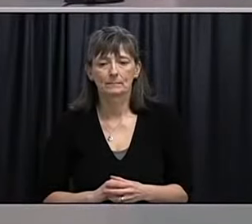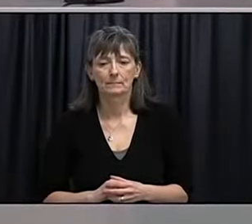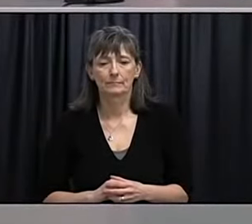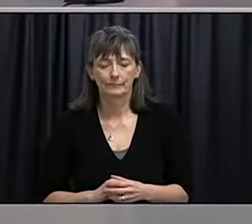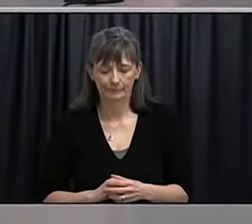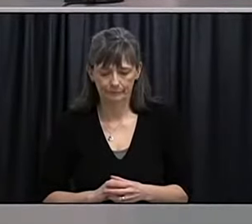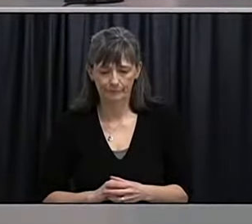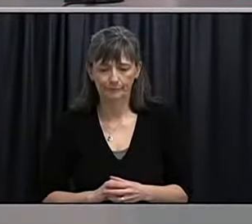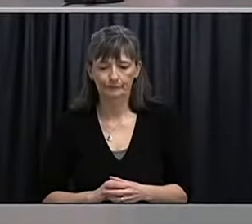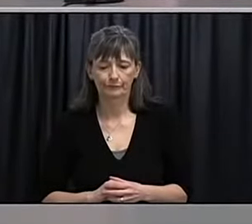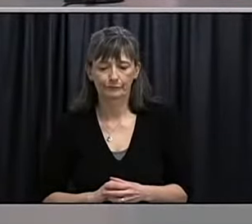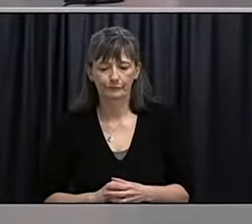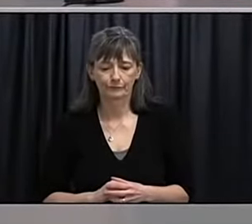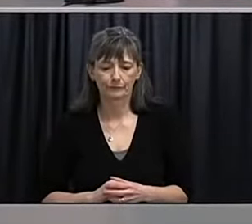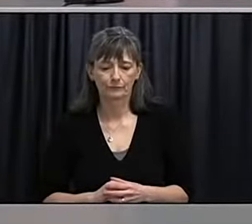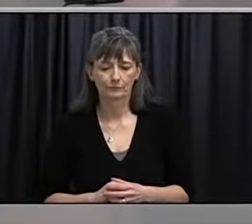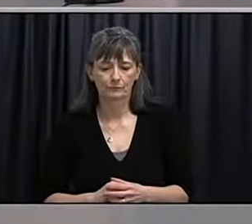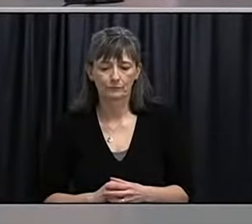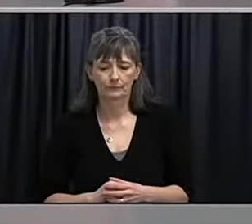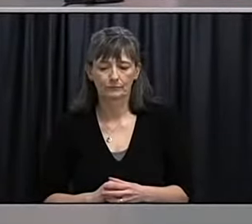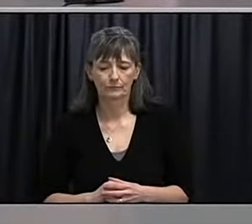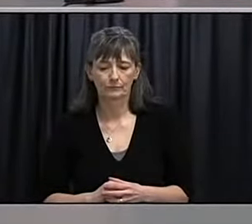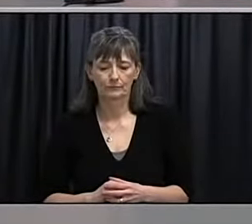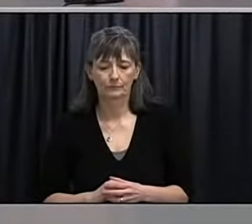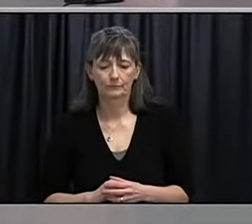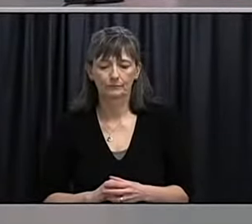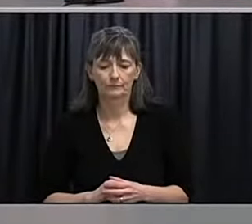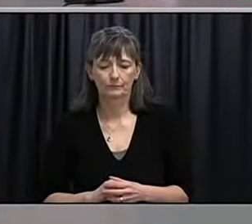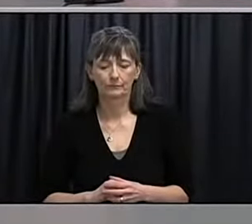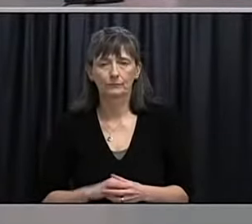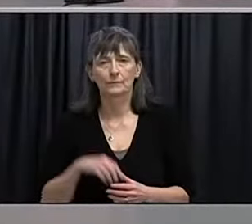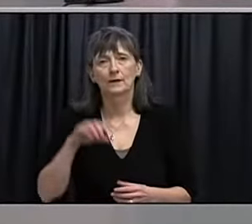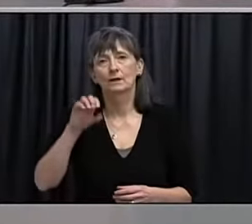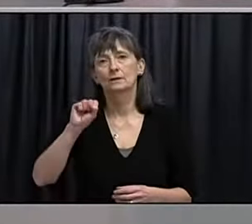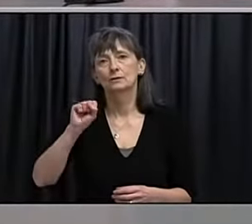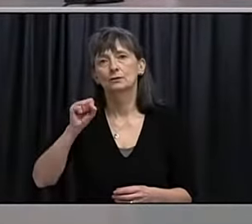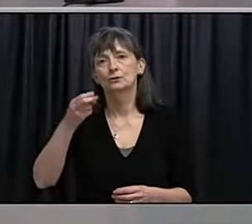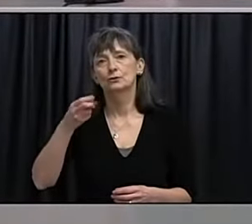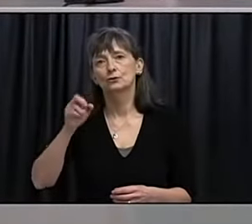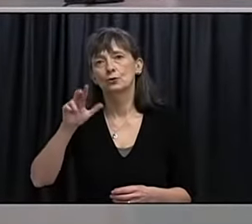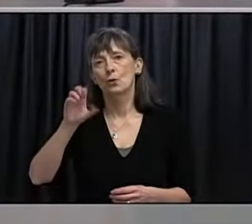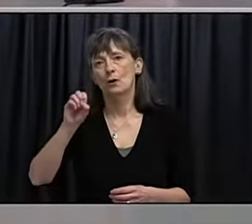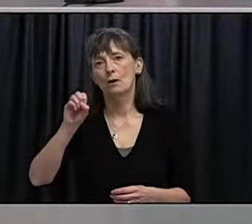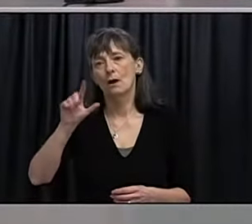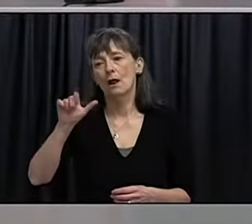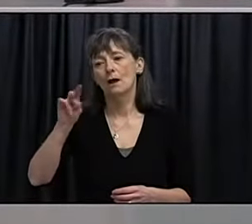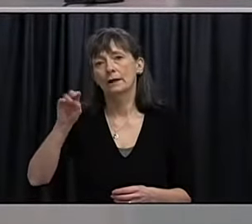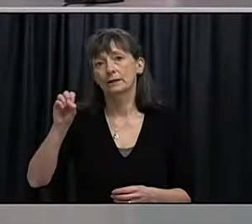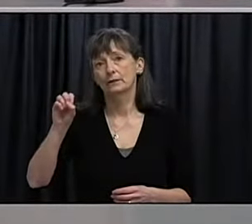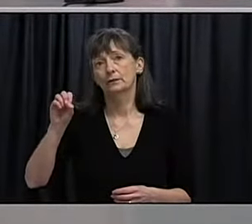Thank you. Our next questions are from Roger Bill with the Shoreline News. Please go ahead.